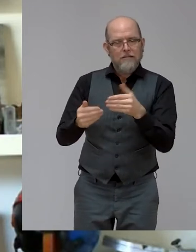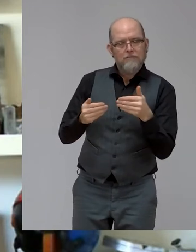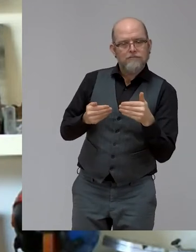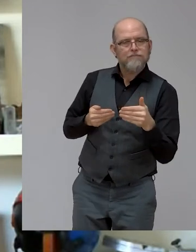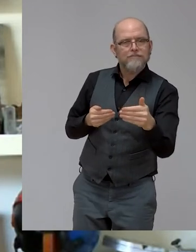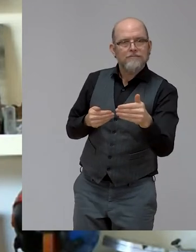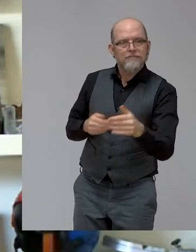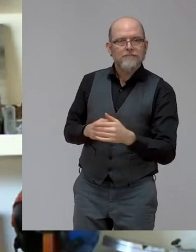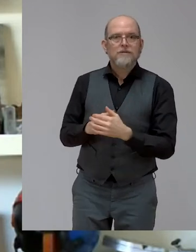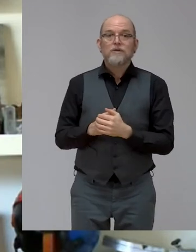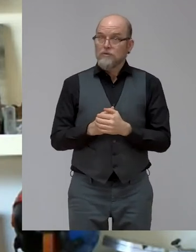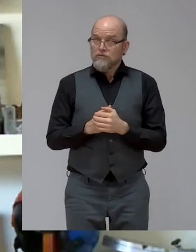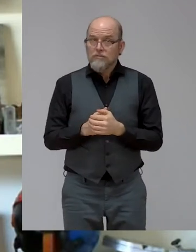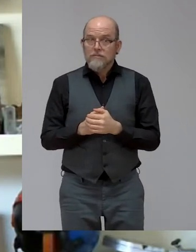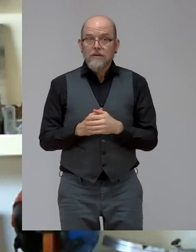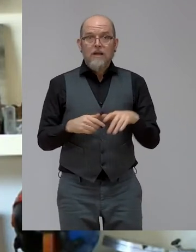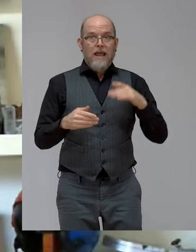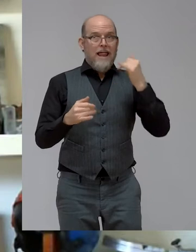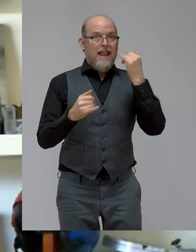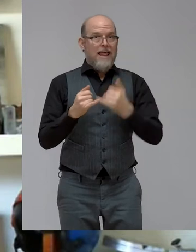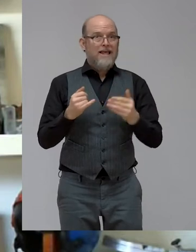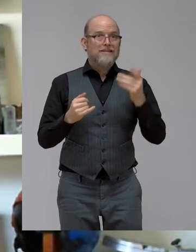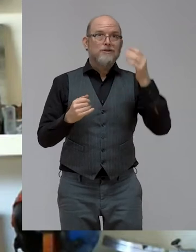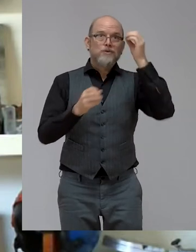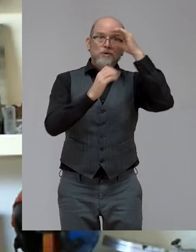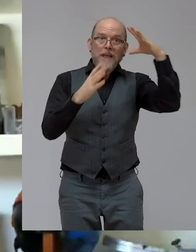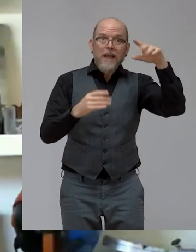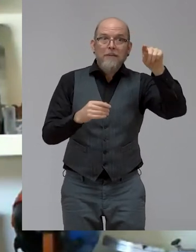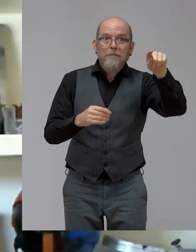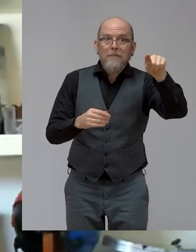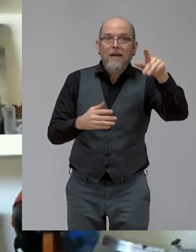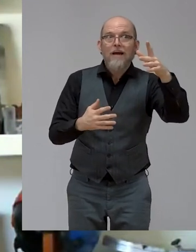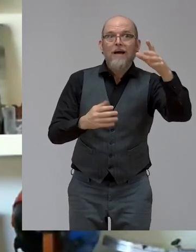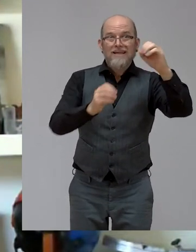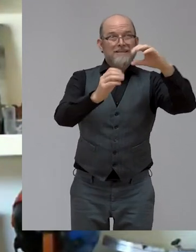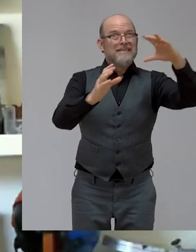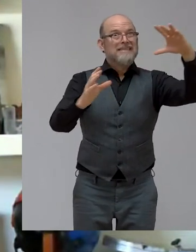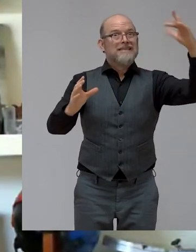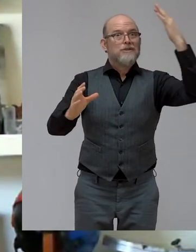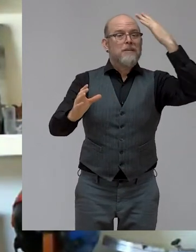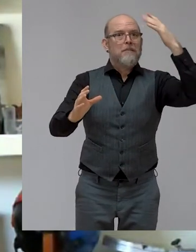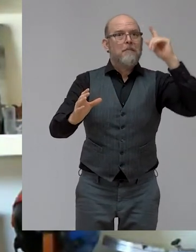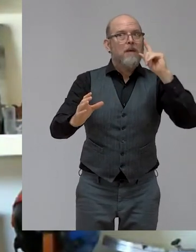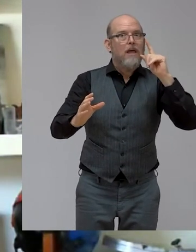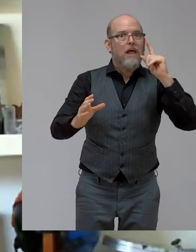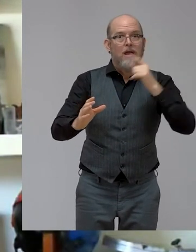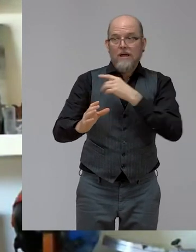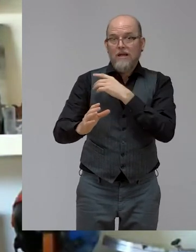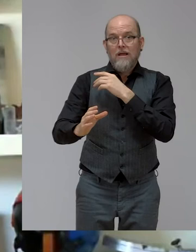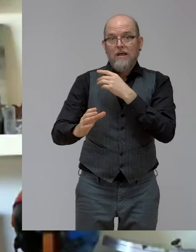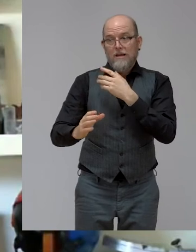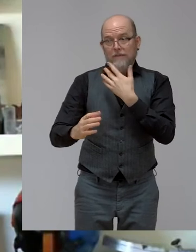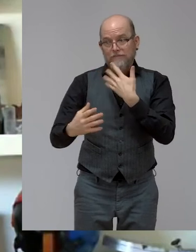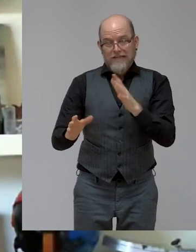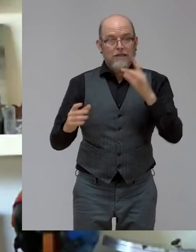end of the day, dream is great, but after you dream, you have to make